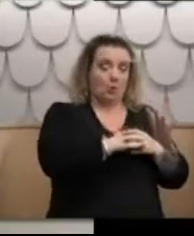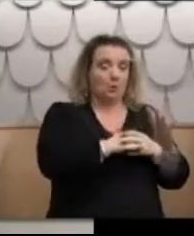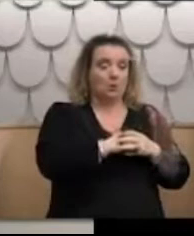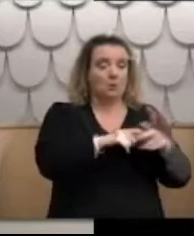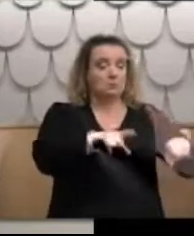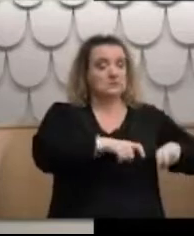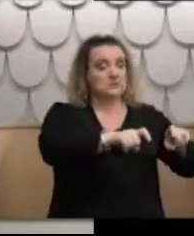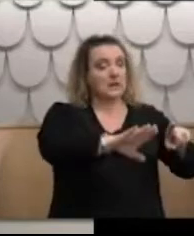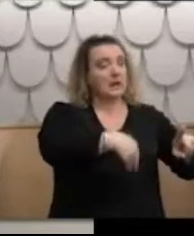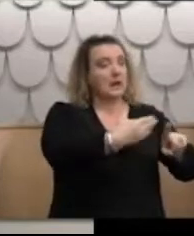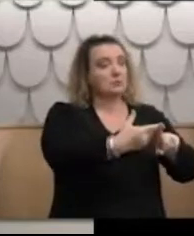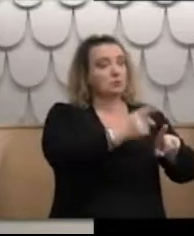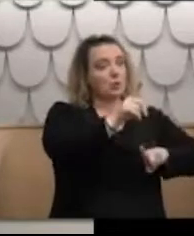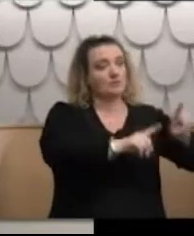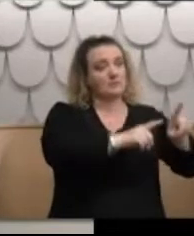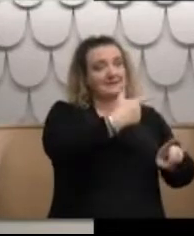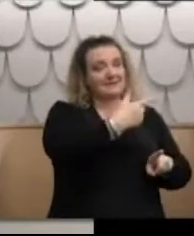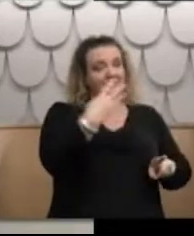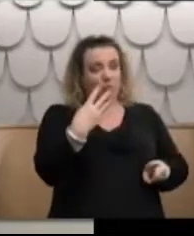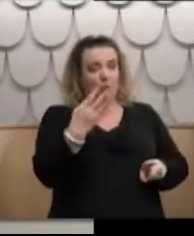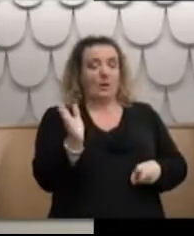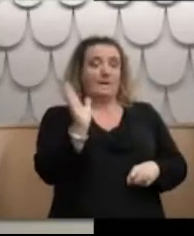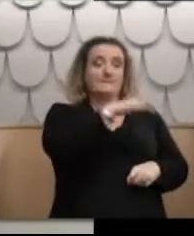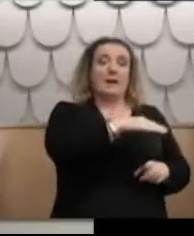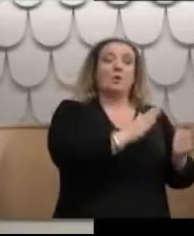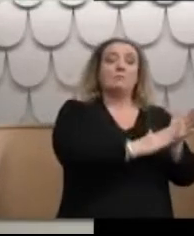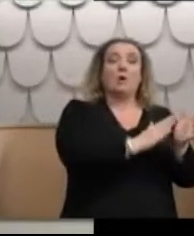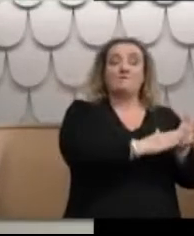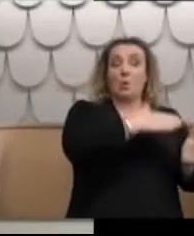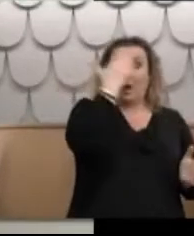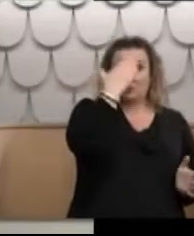November 74. Then I moved home and went back to Melbourne High School.